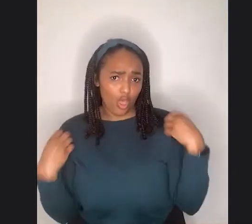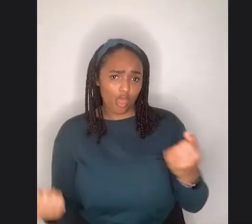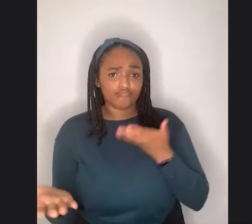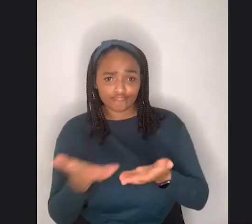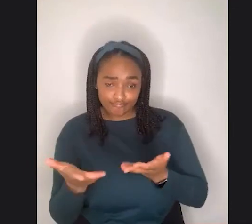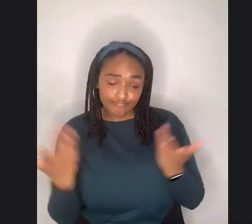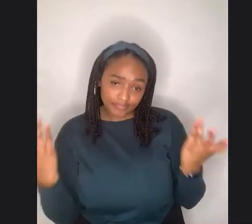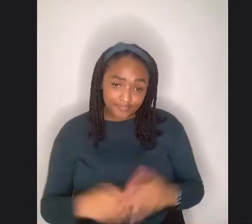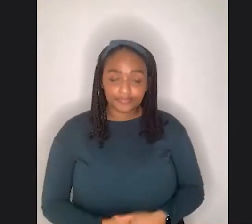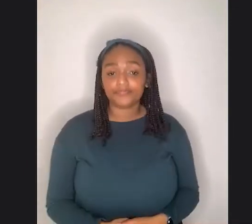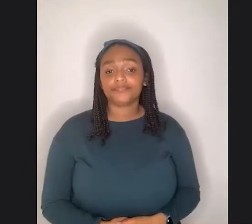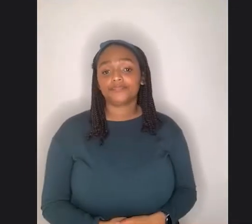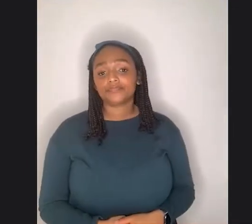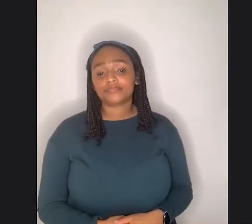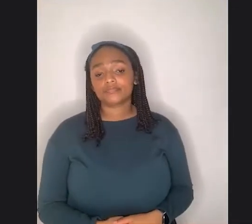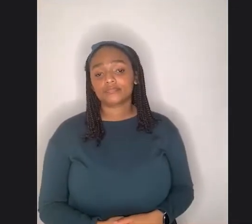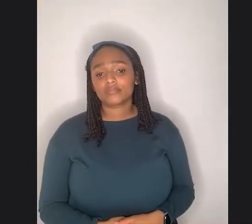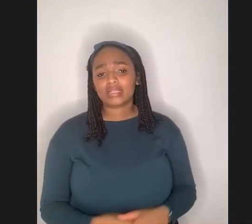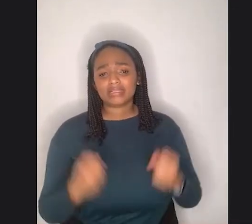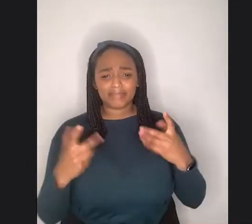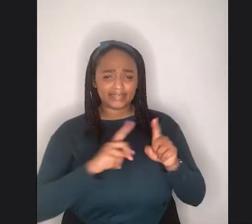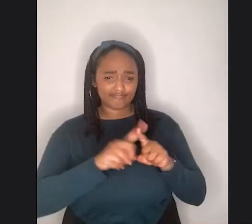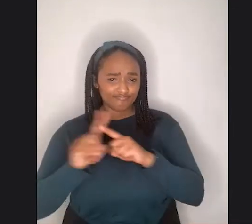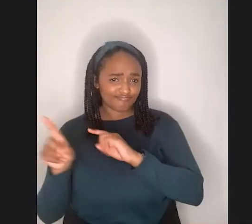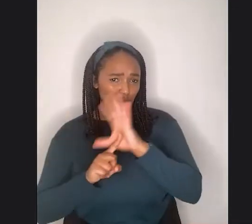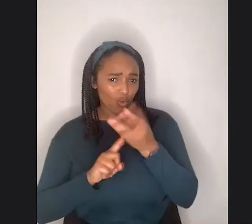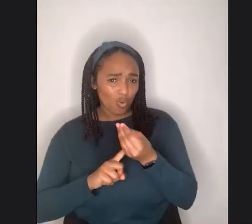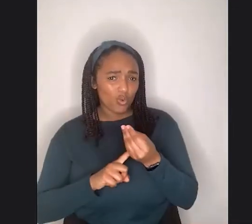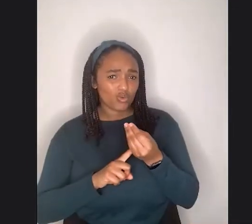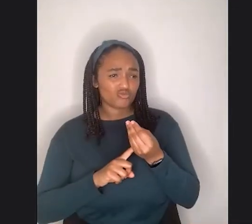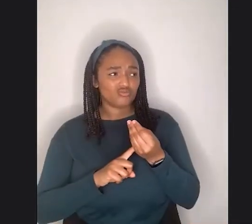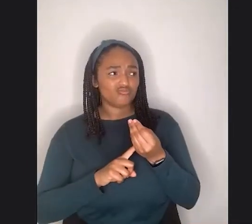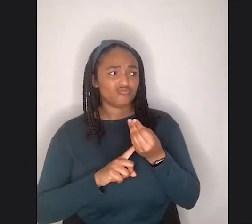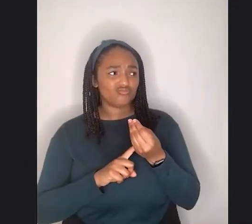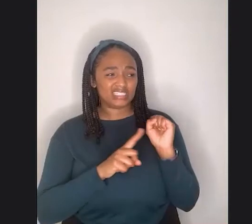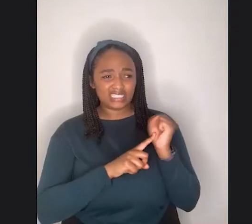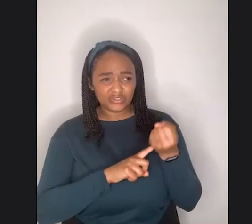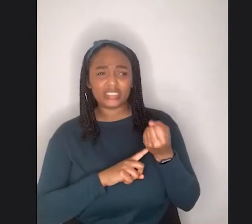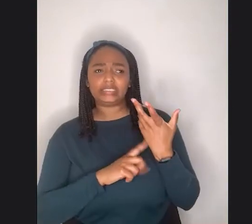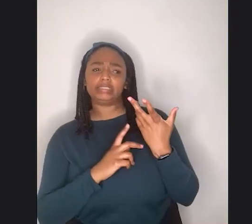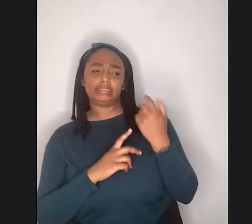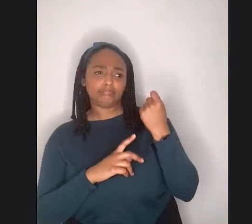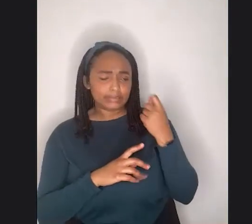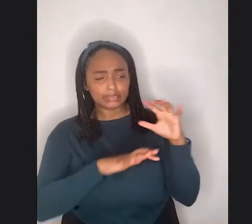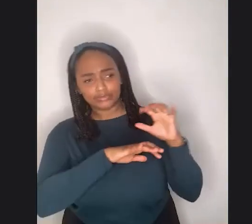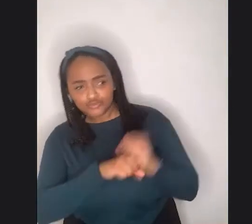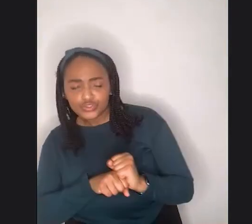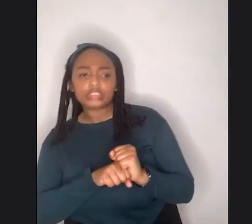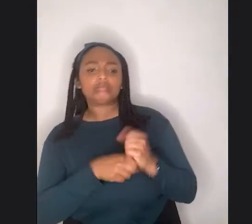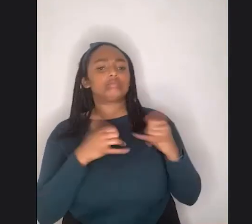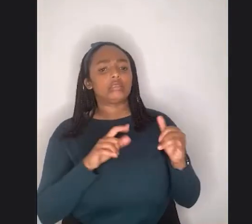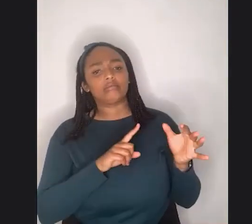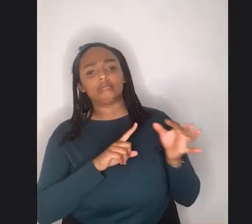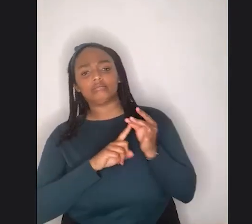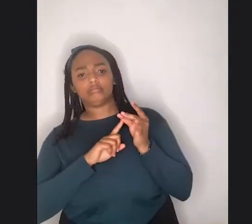there's, there's a lot of different cultural contexts as well and religious contexts and, um, people